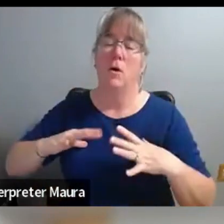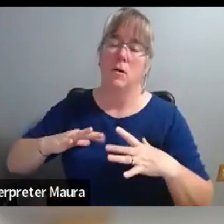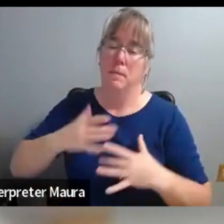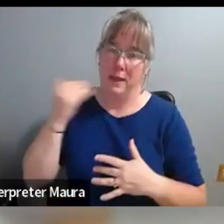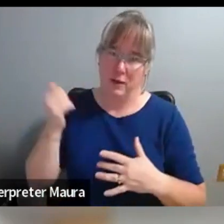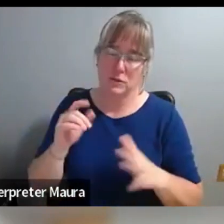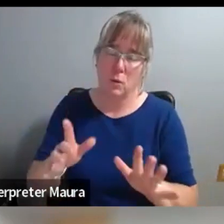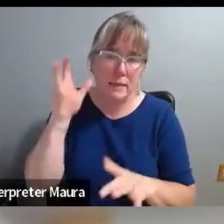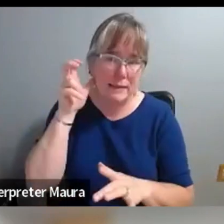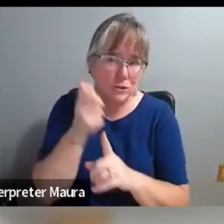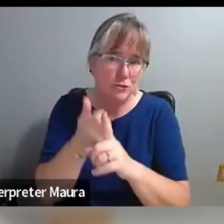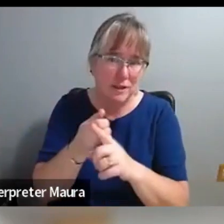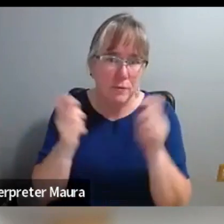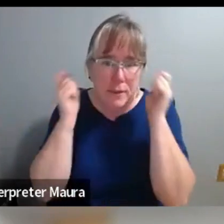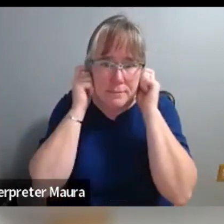enough of that.